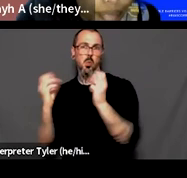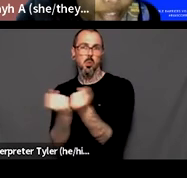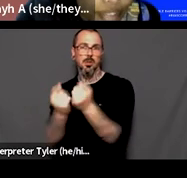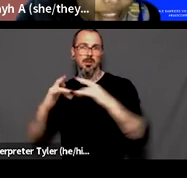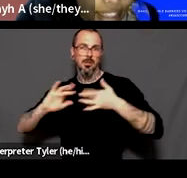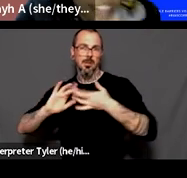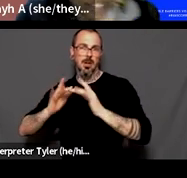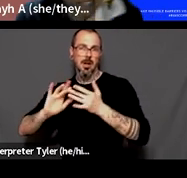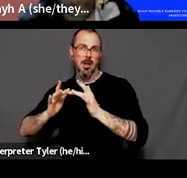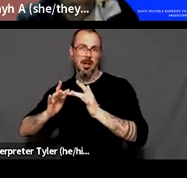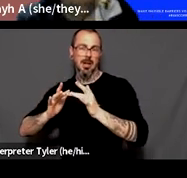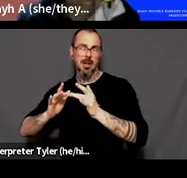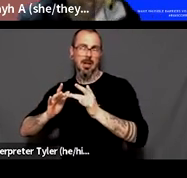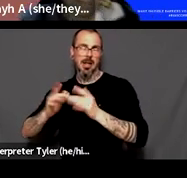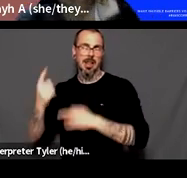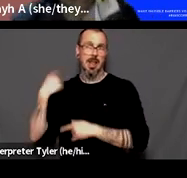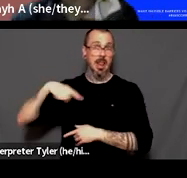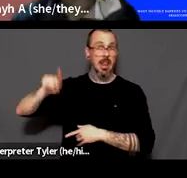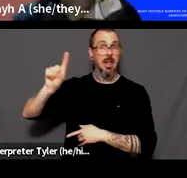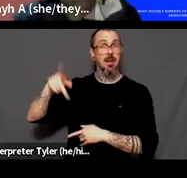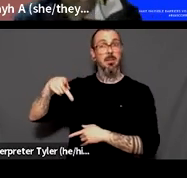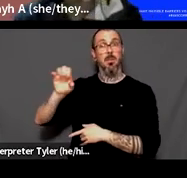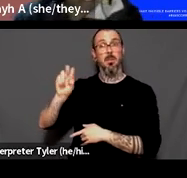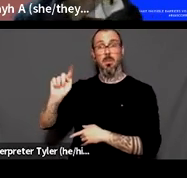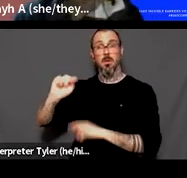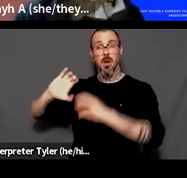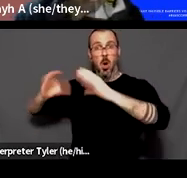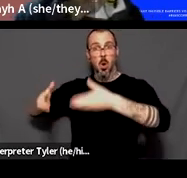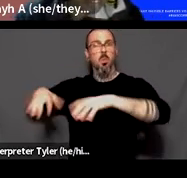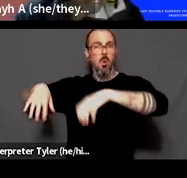um, last year's, uh, pivot, uh, folks.